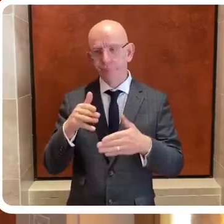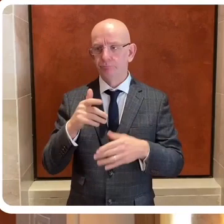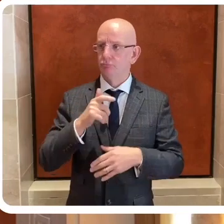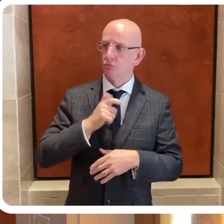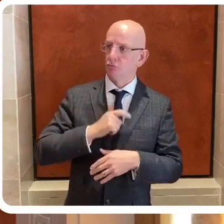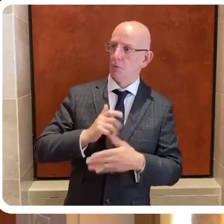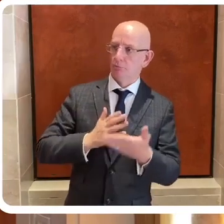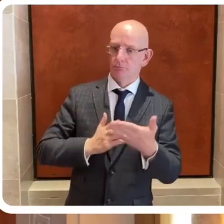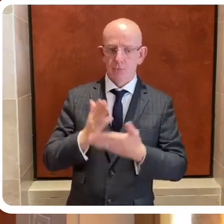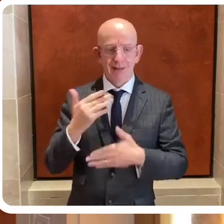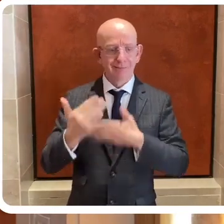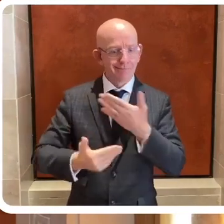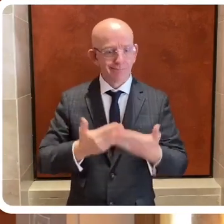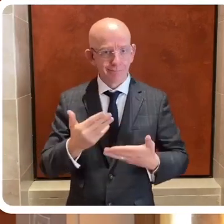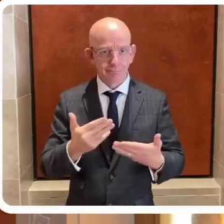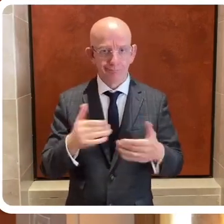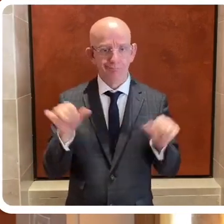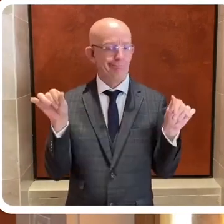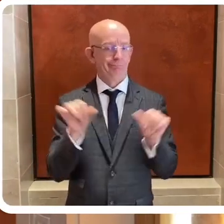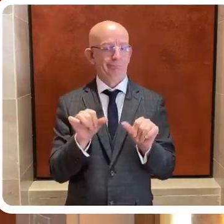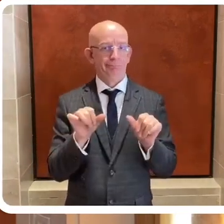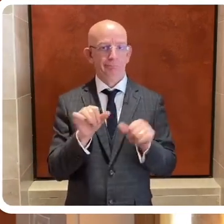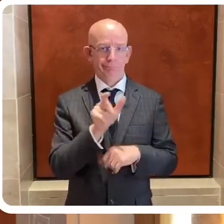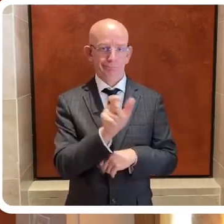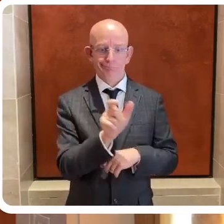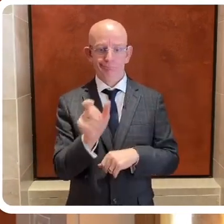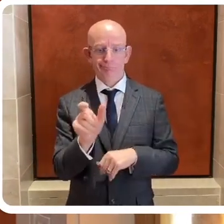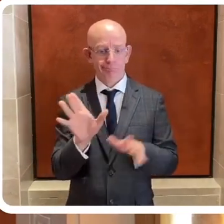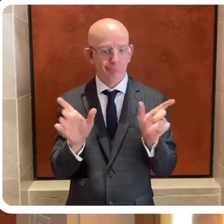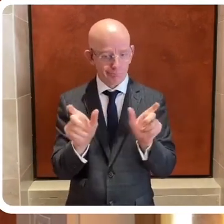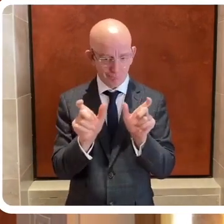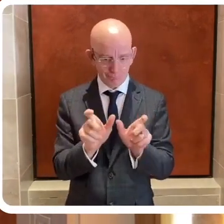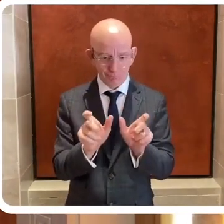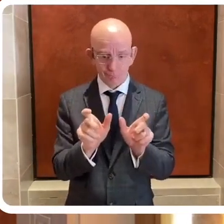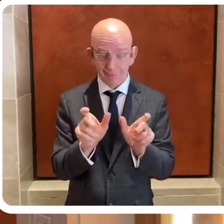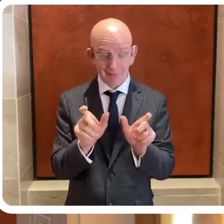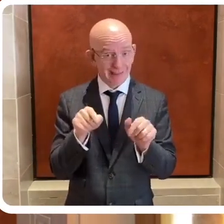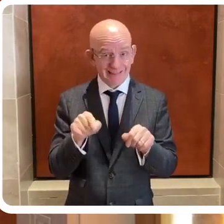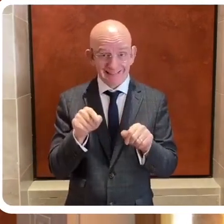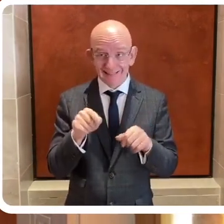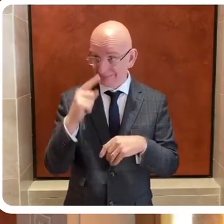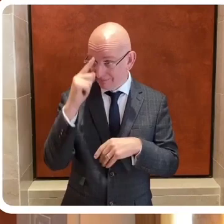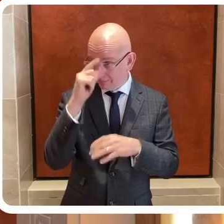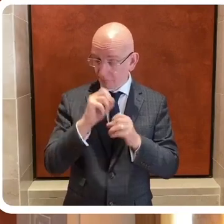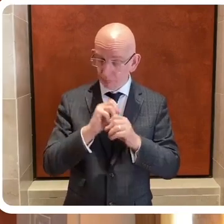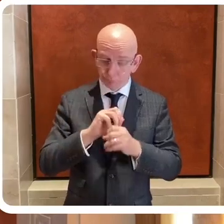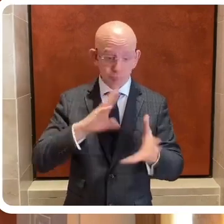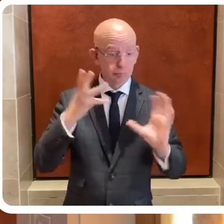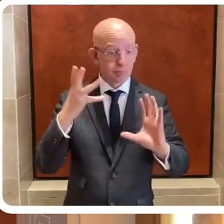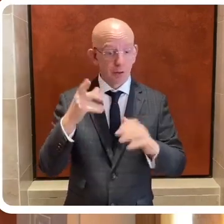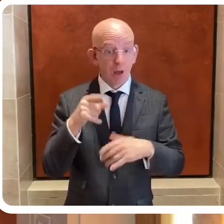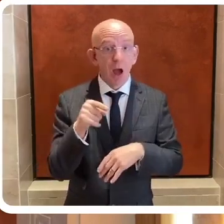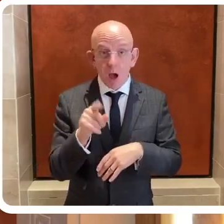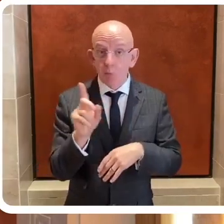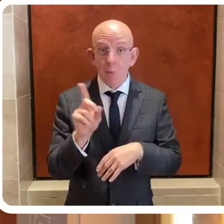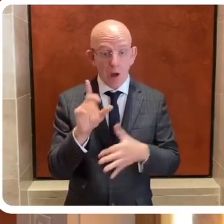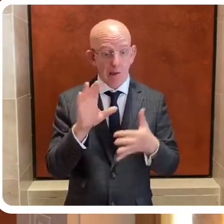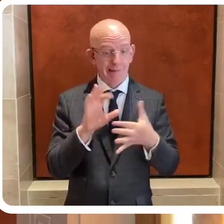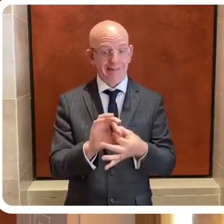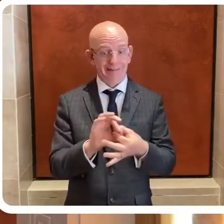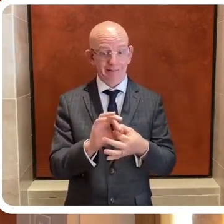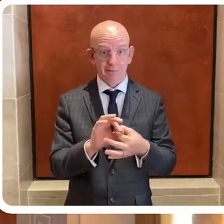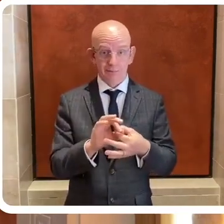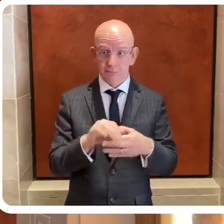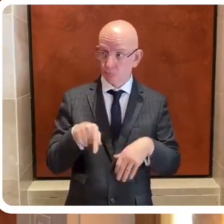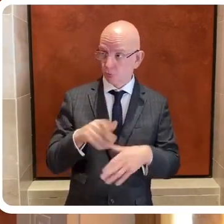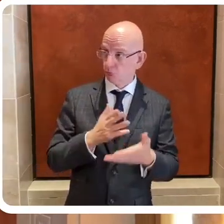part that we concentrate on, justifiably so as they are imperative. However, especially in the